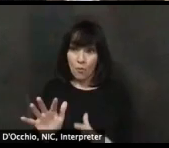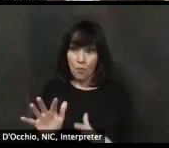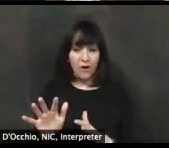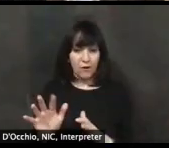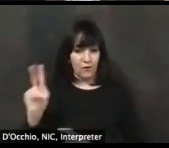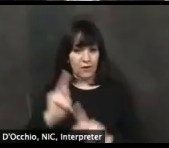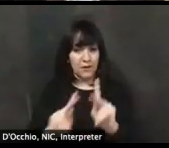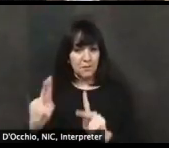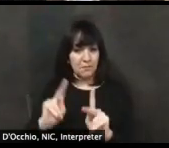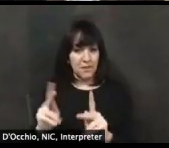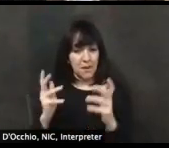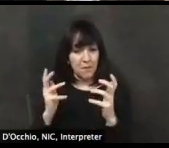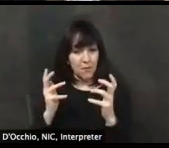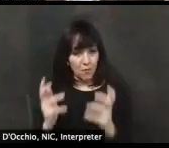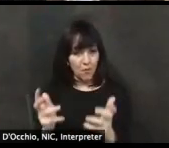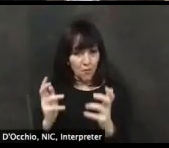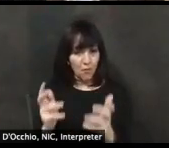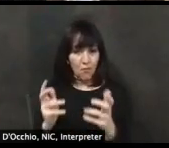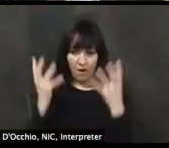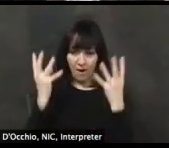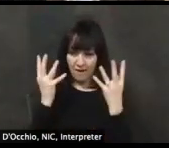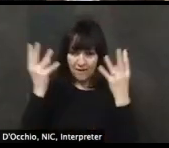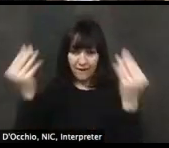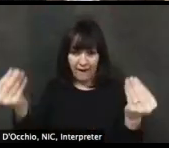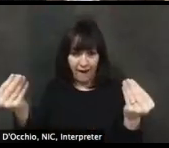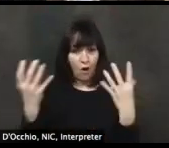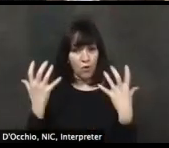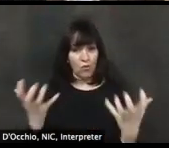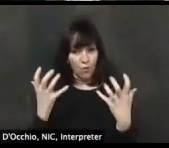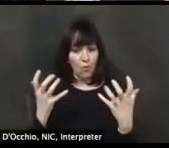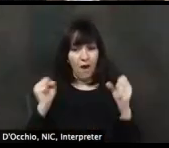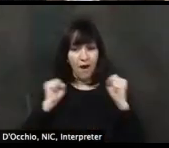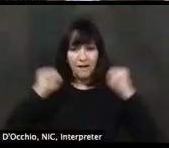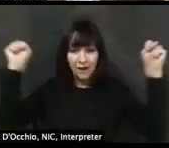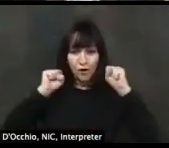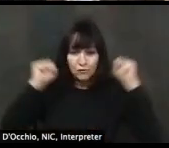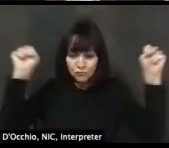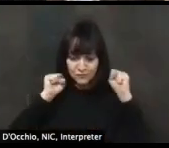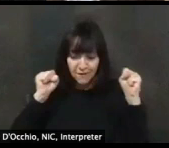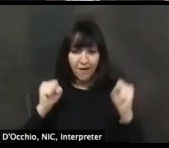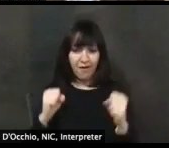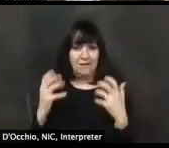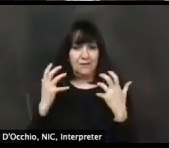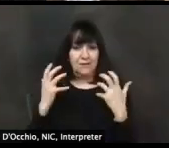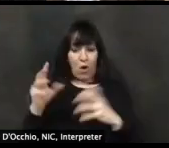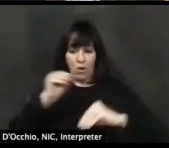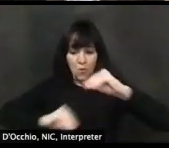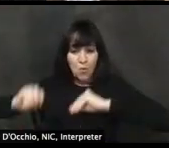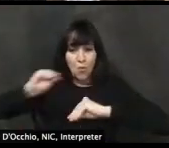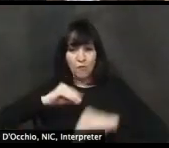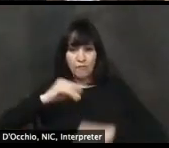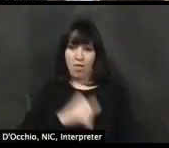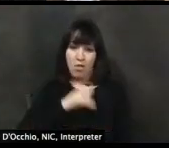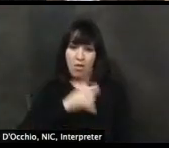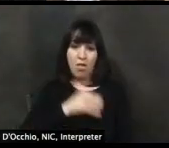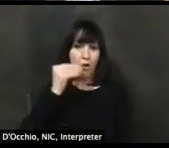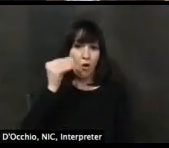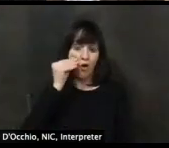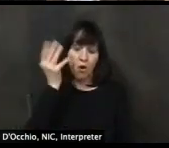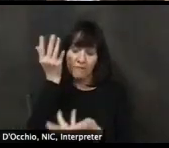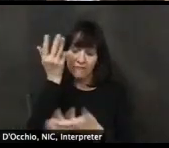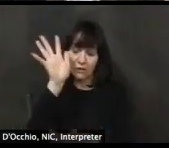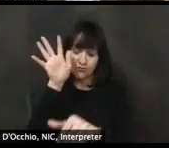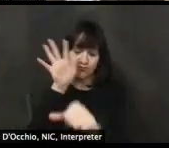physically fit and mentally sound. Our governor had the, uh, foresight I say to keep our beaches